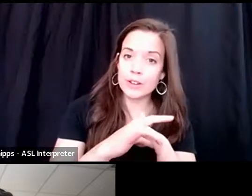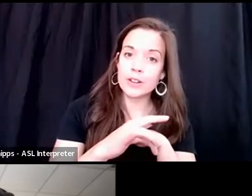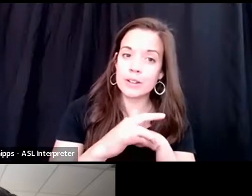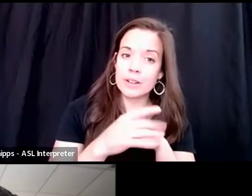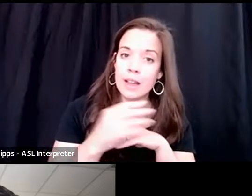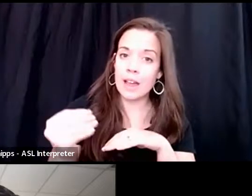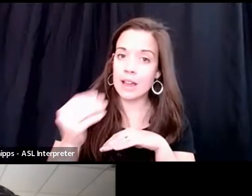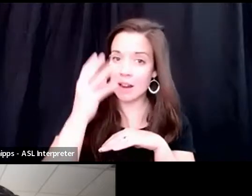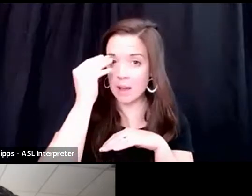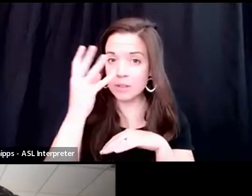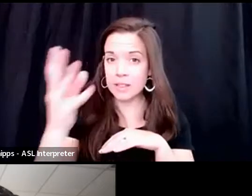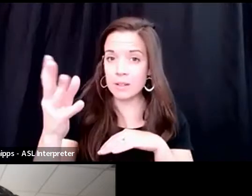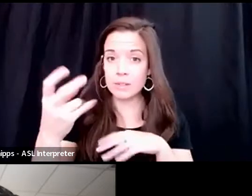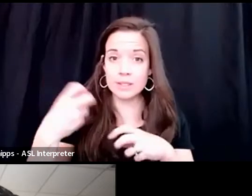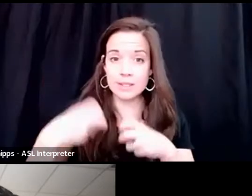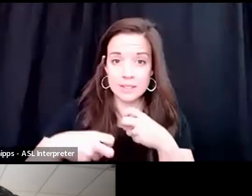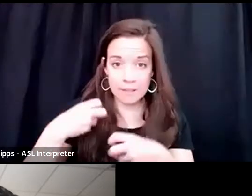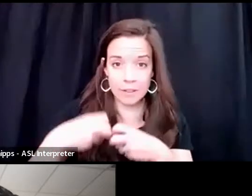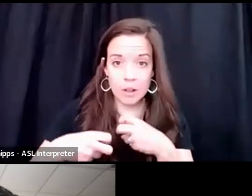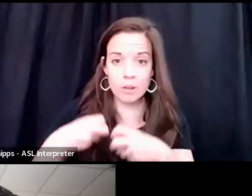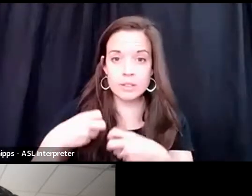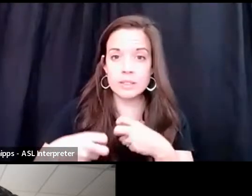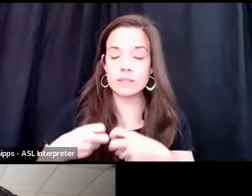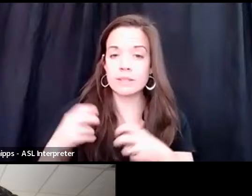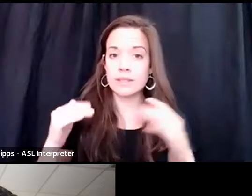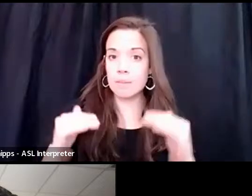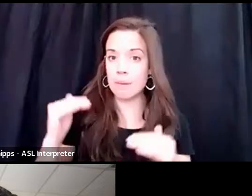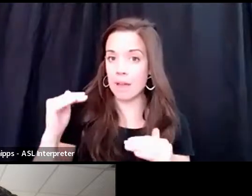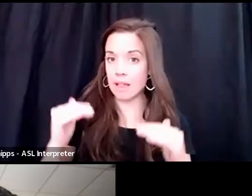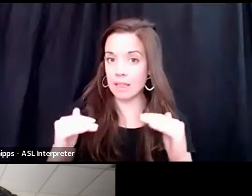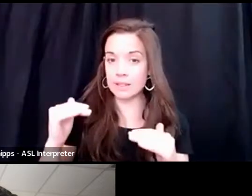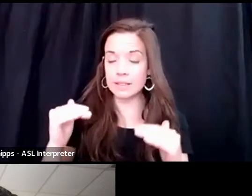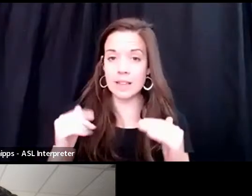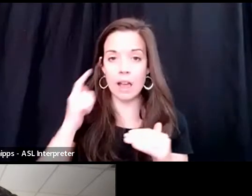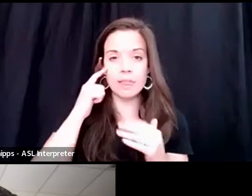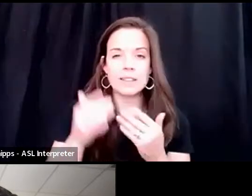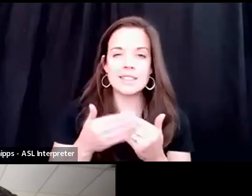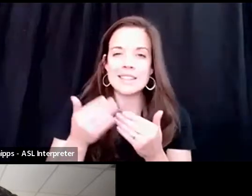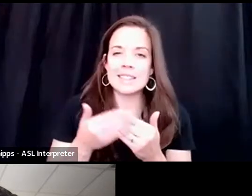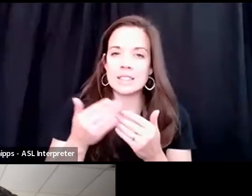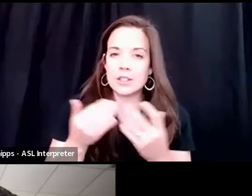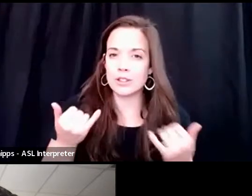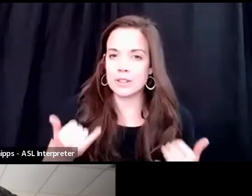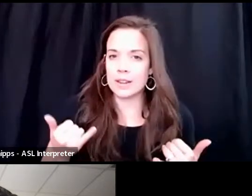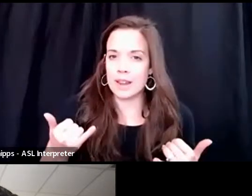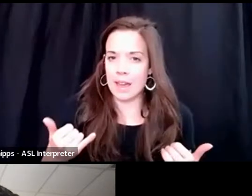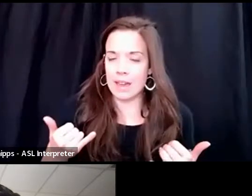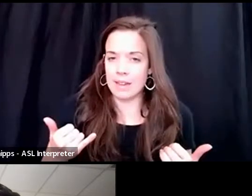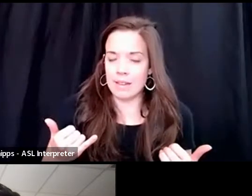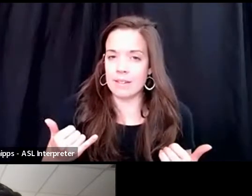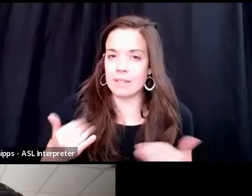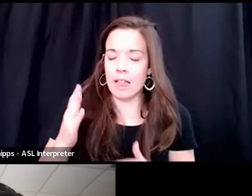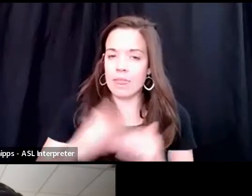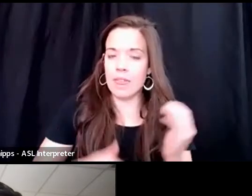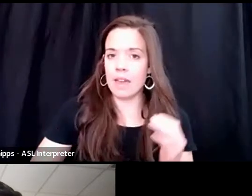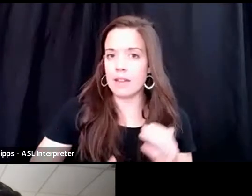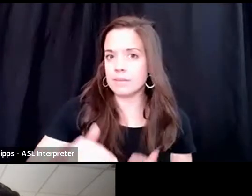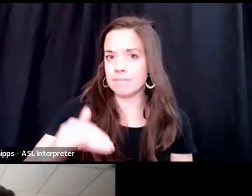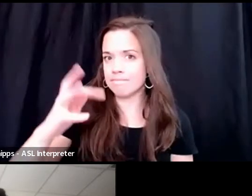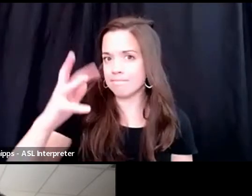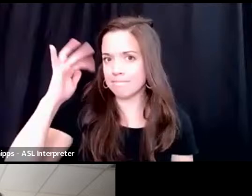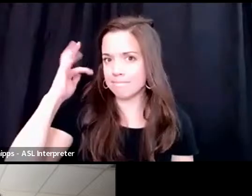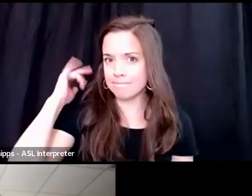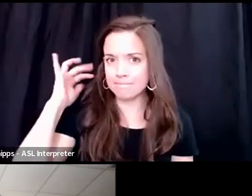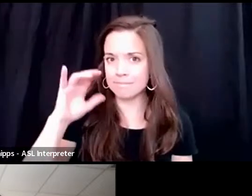will tell you, it's very difficult. Um, the balance, I think it's easier today, um, than it was back in the